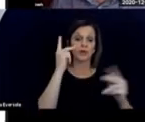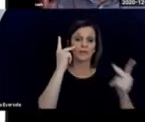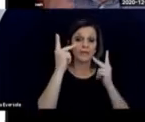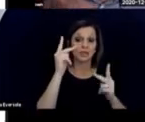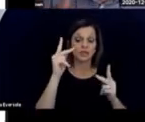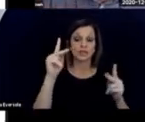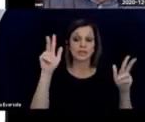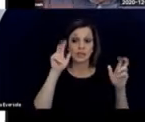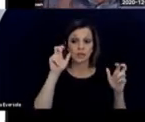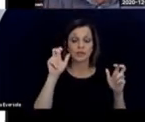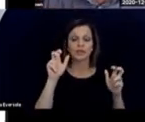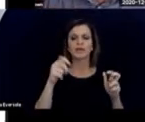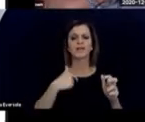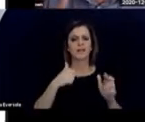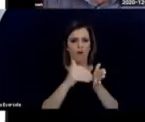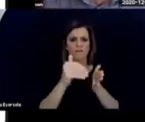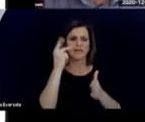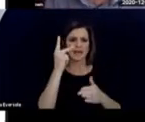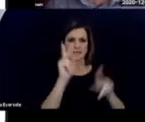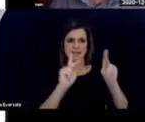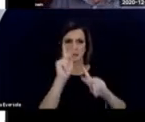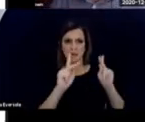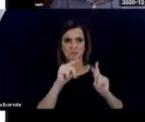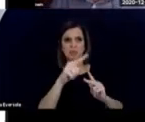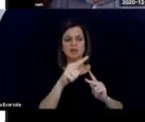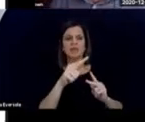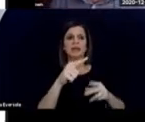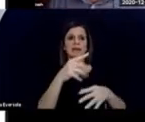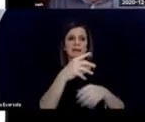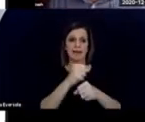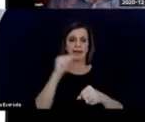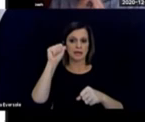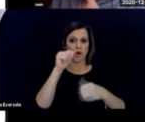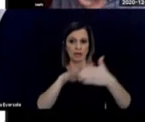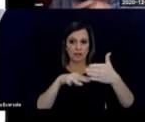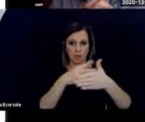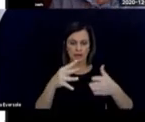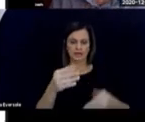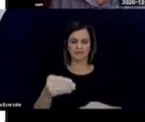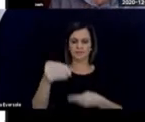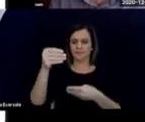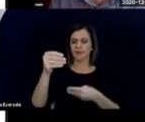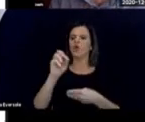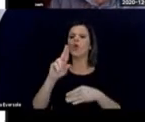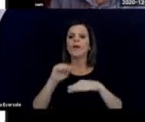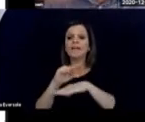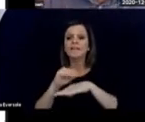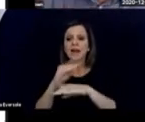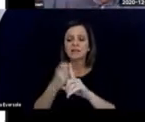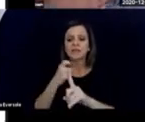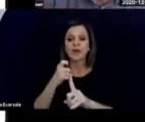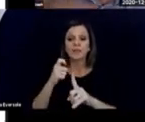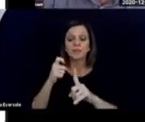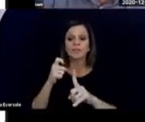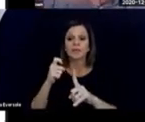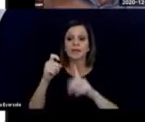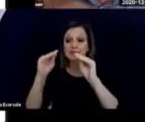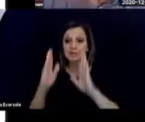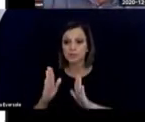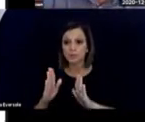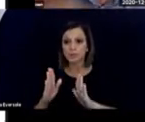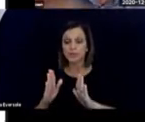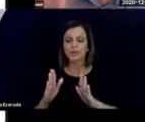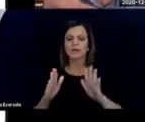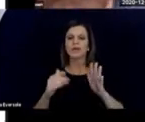Or they get advice from a vision teacher. And amongst other things. It tells them, you know. Like